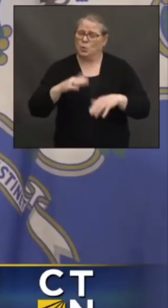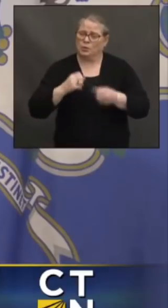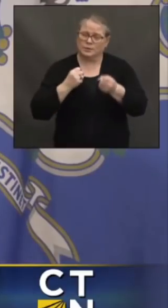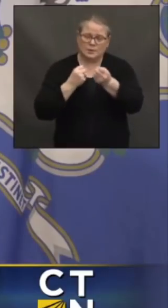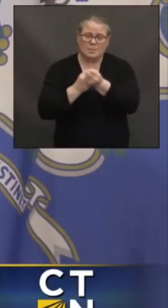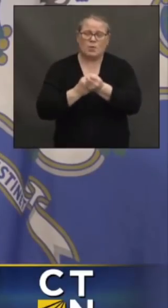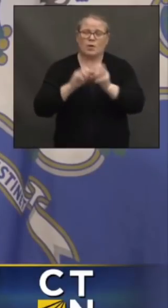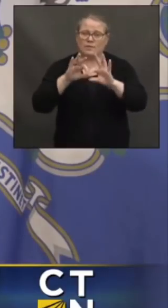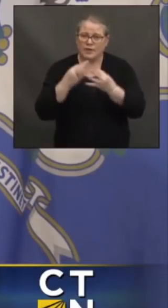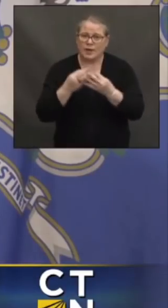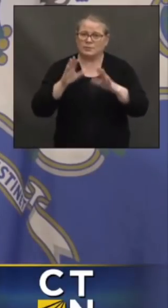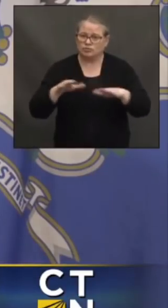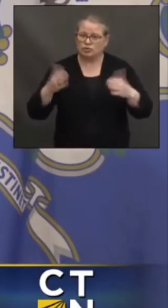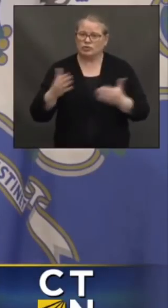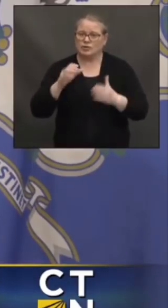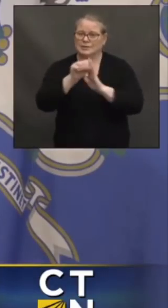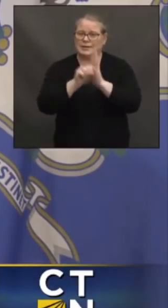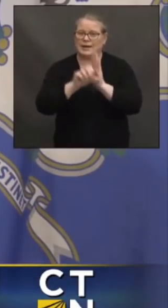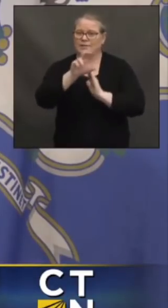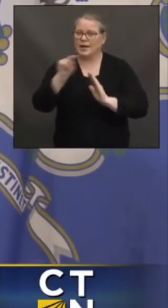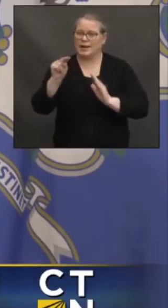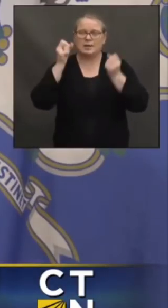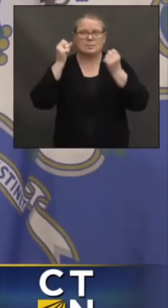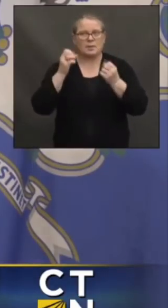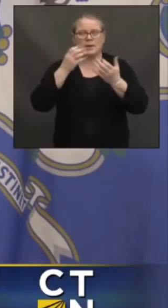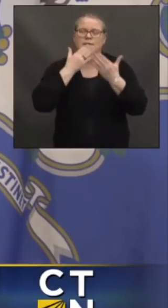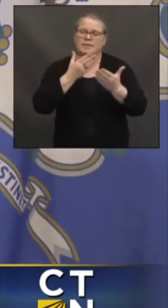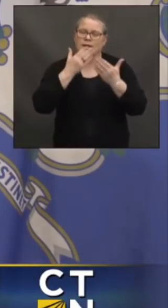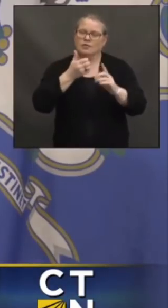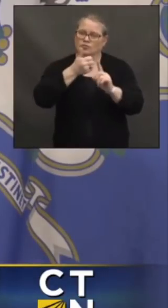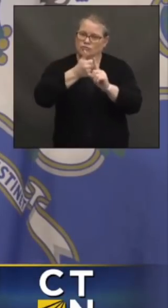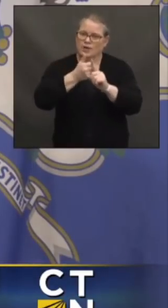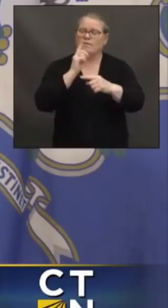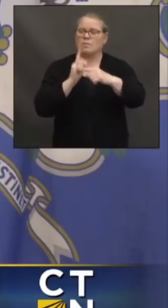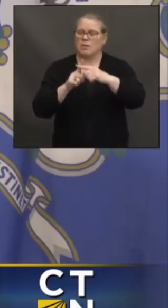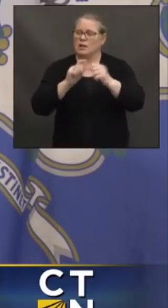in the state of Connecticut. Great appreciation to you and the entire delegation.